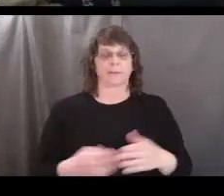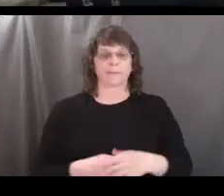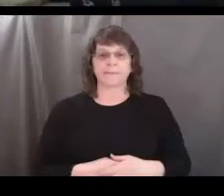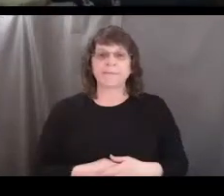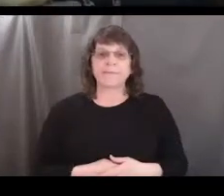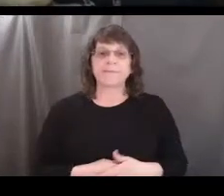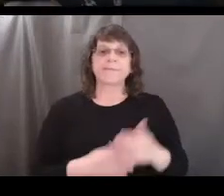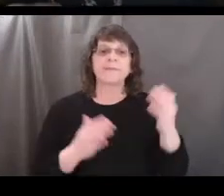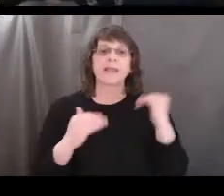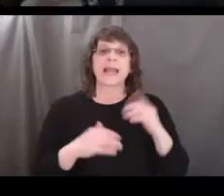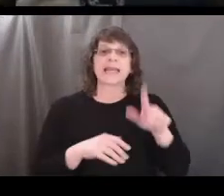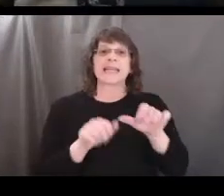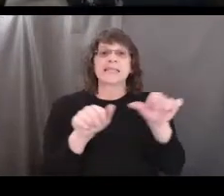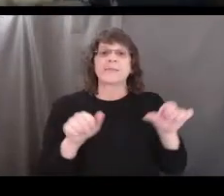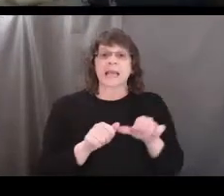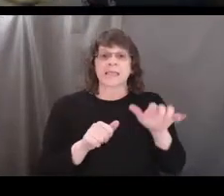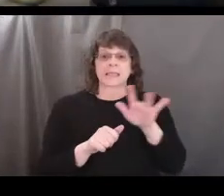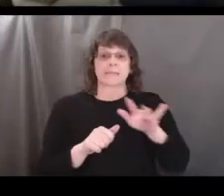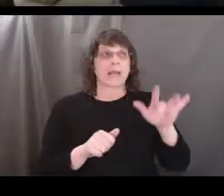Then I'll need some space.